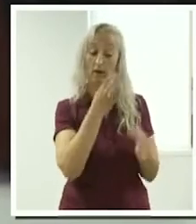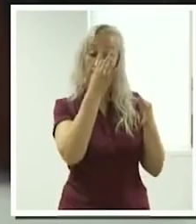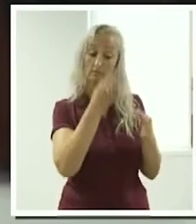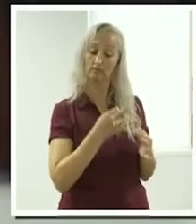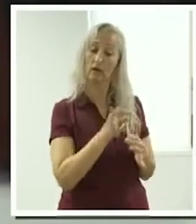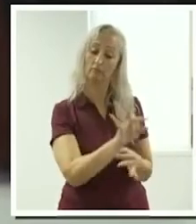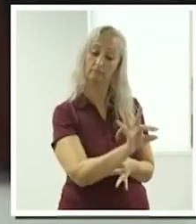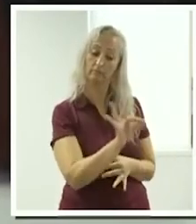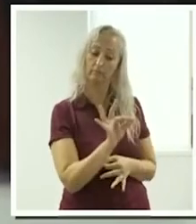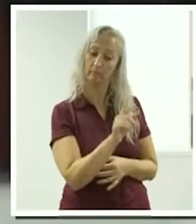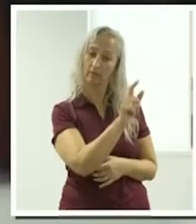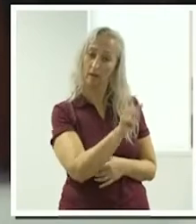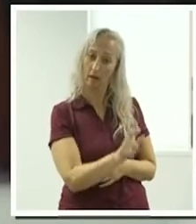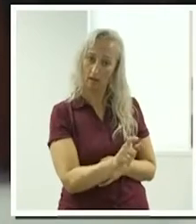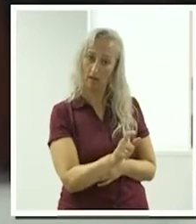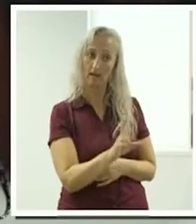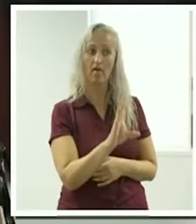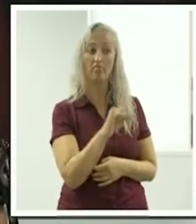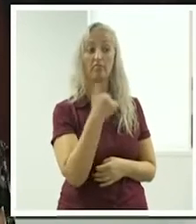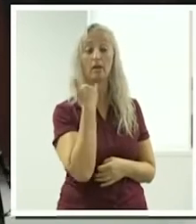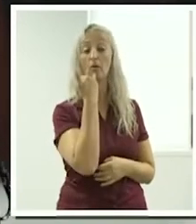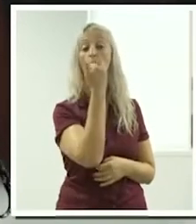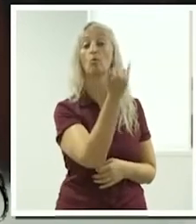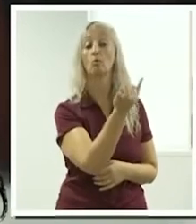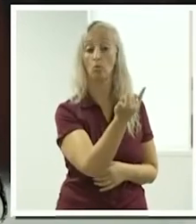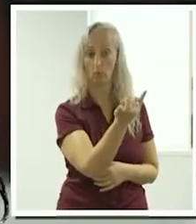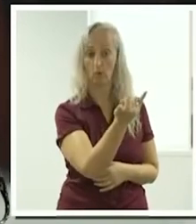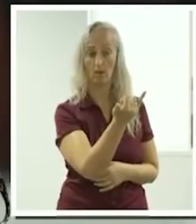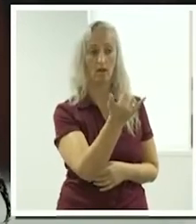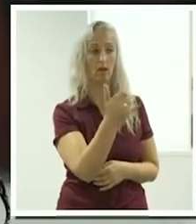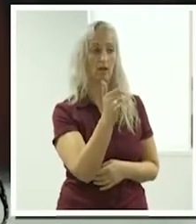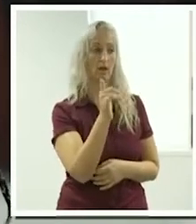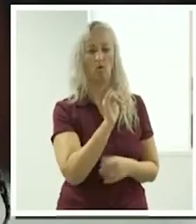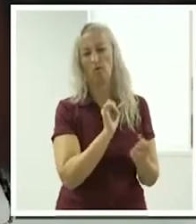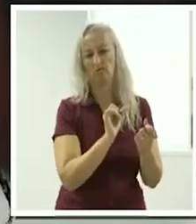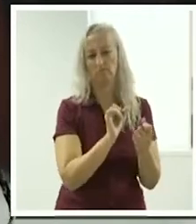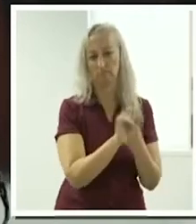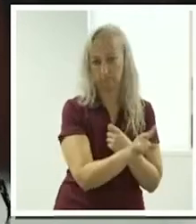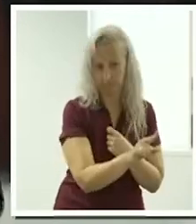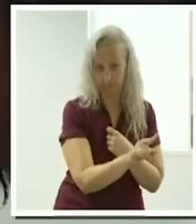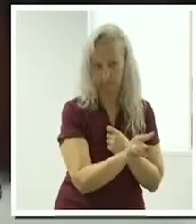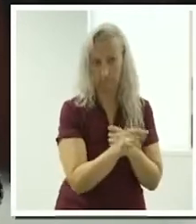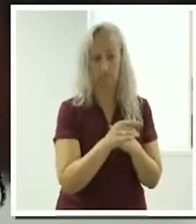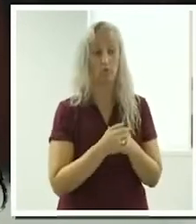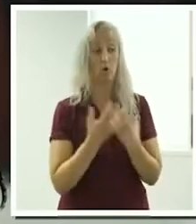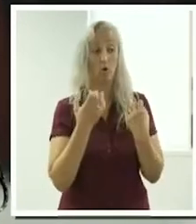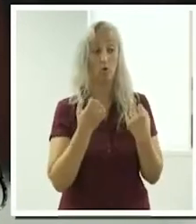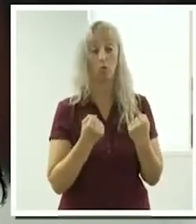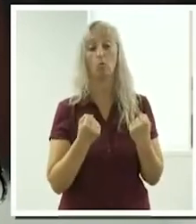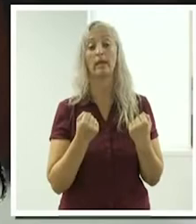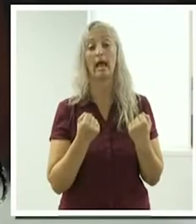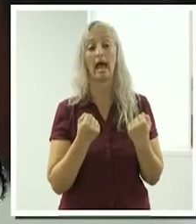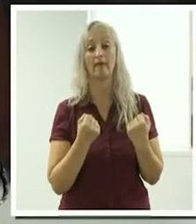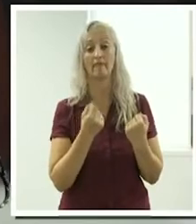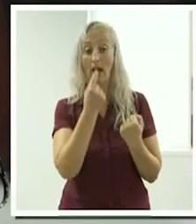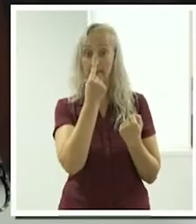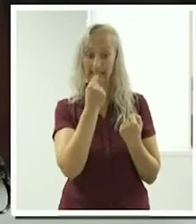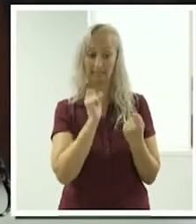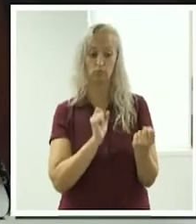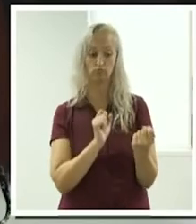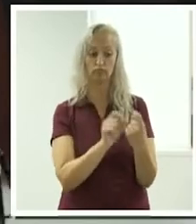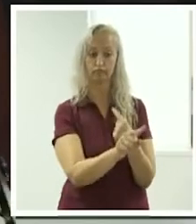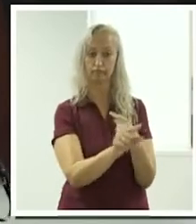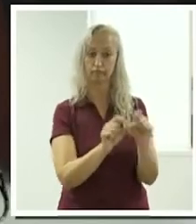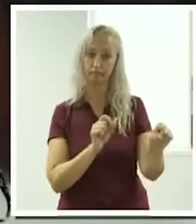then call them, will either send, you send them a message, we have a message platform